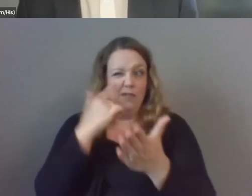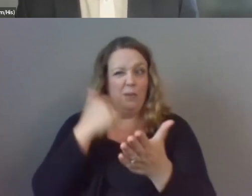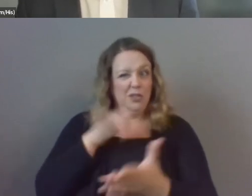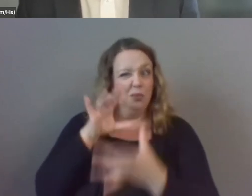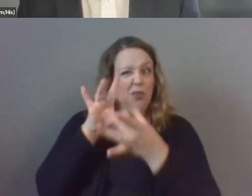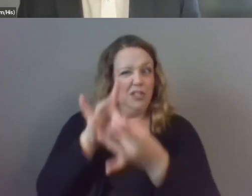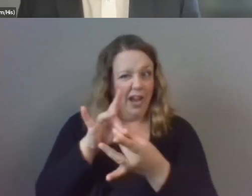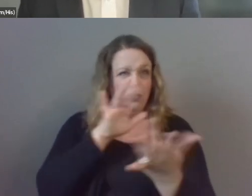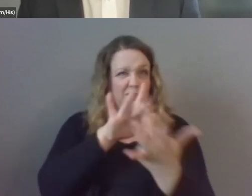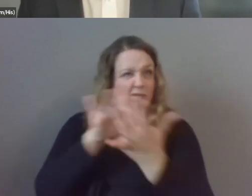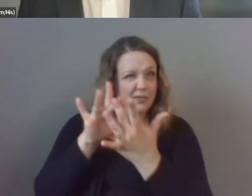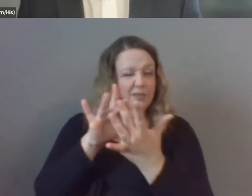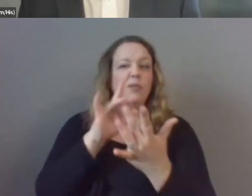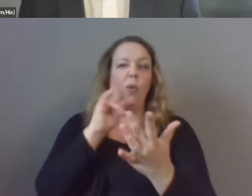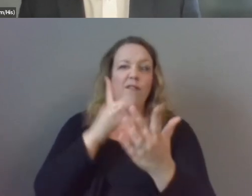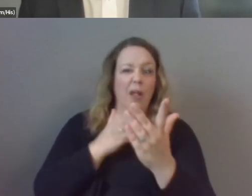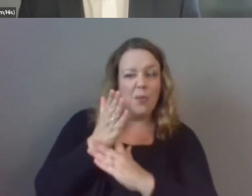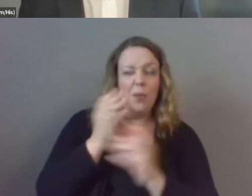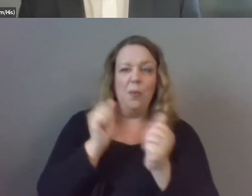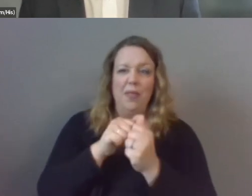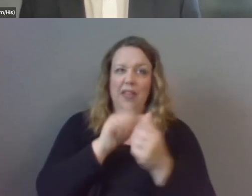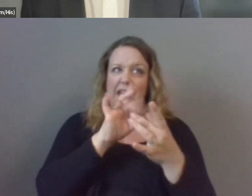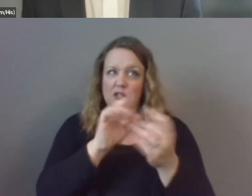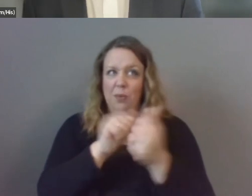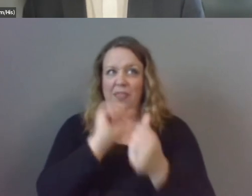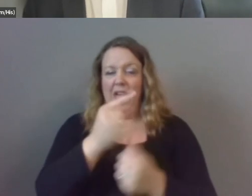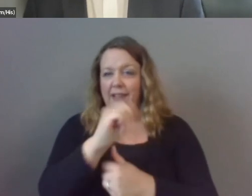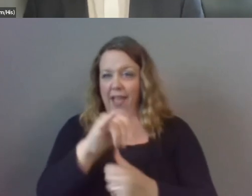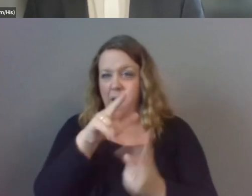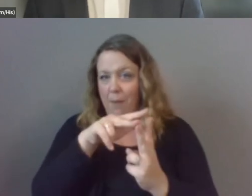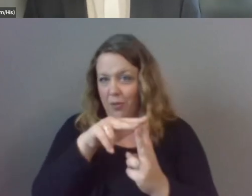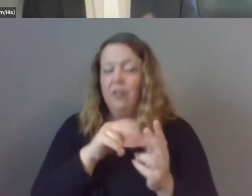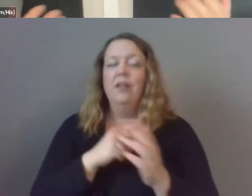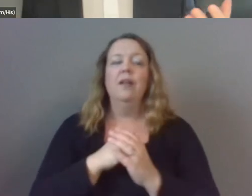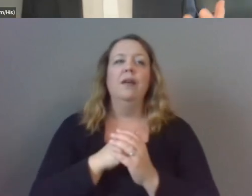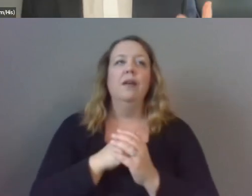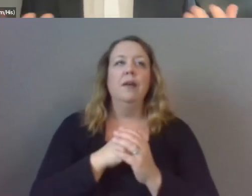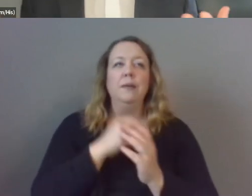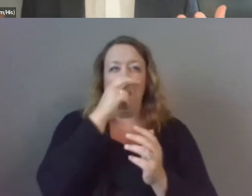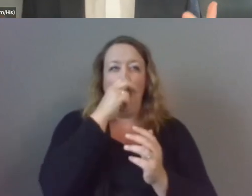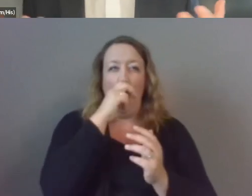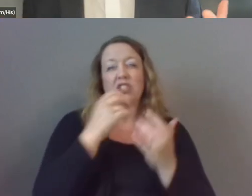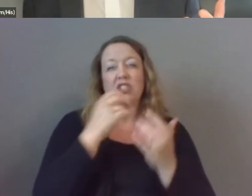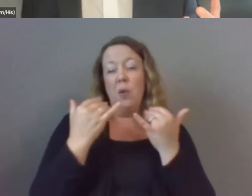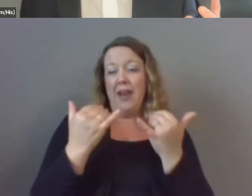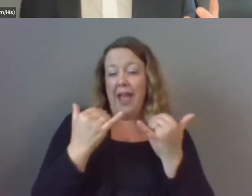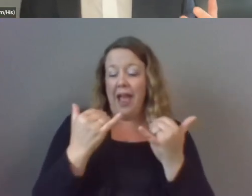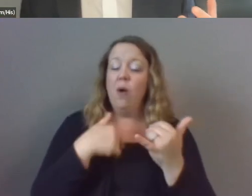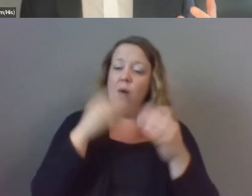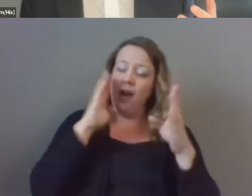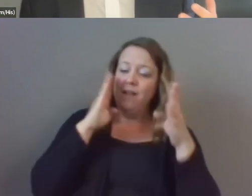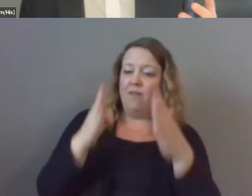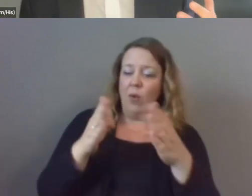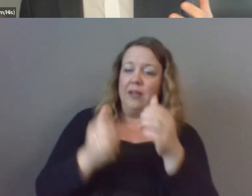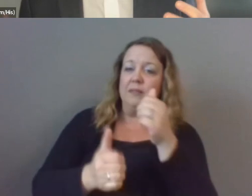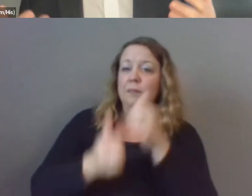or follow through on connections with this gay couple um so i now focus primarily on